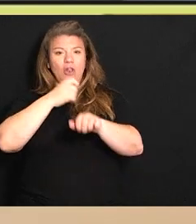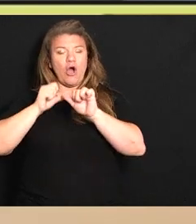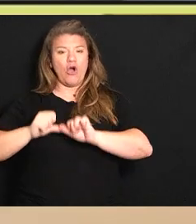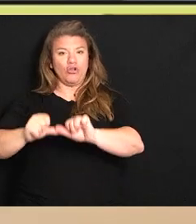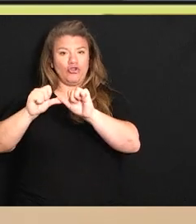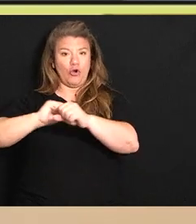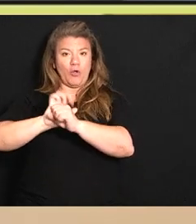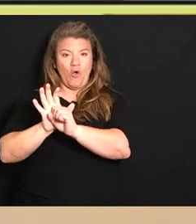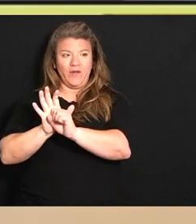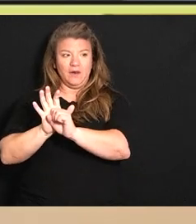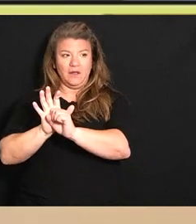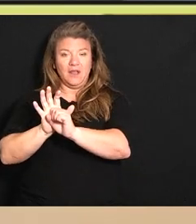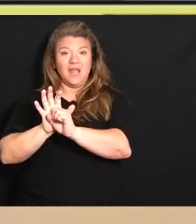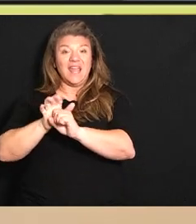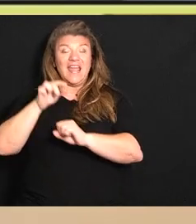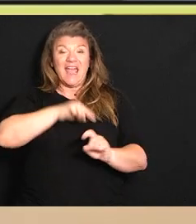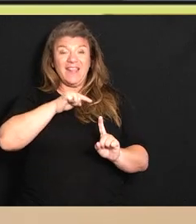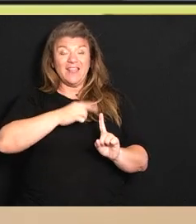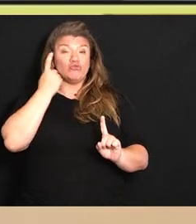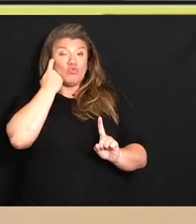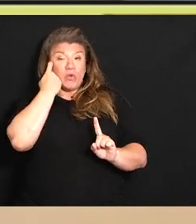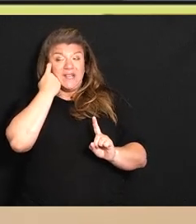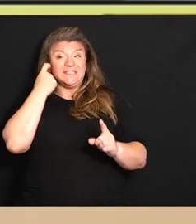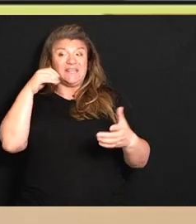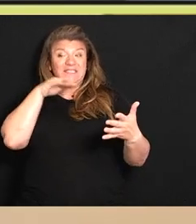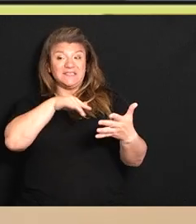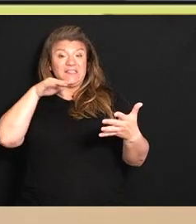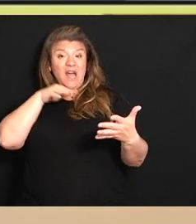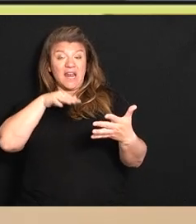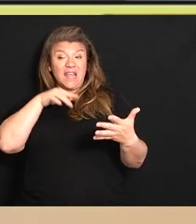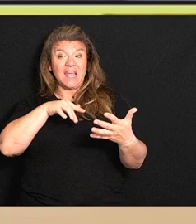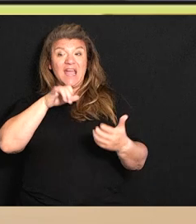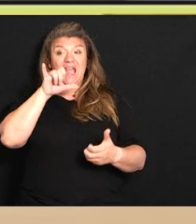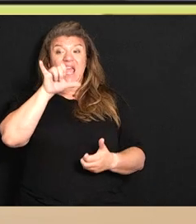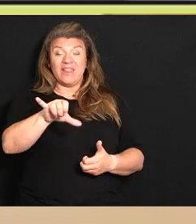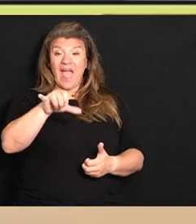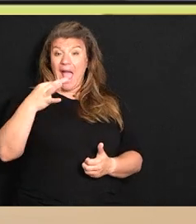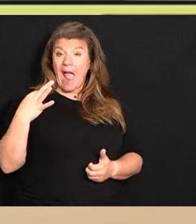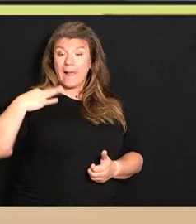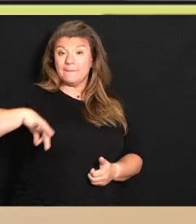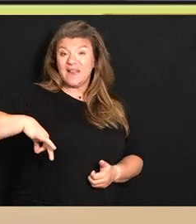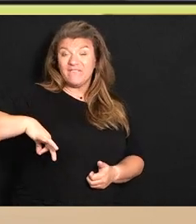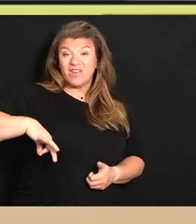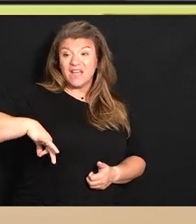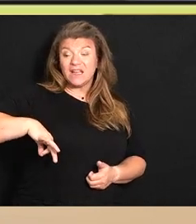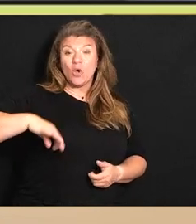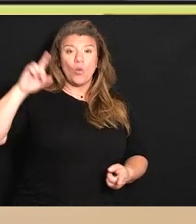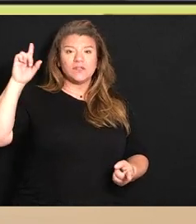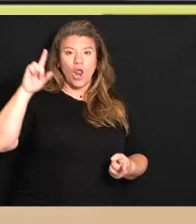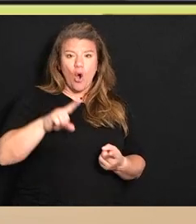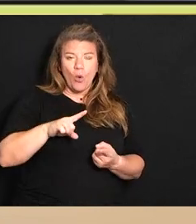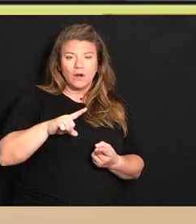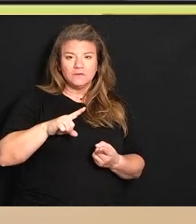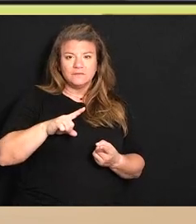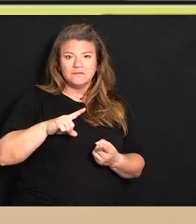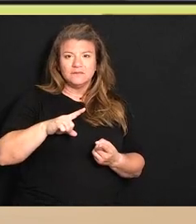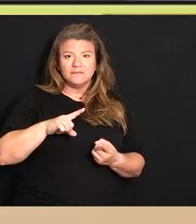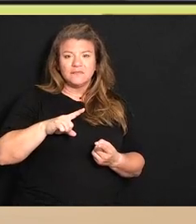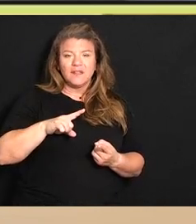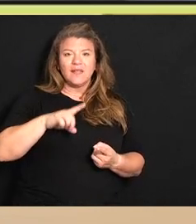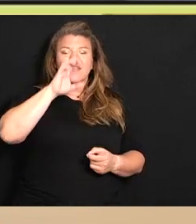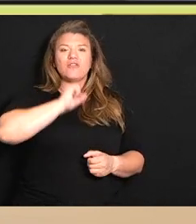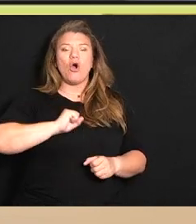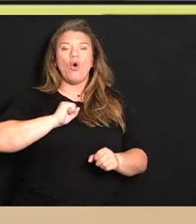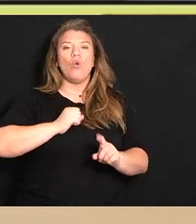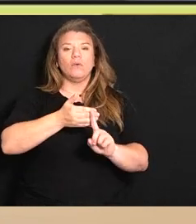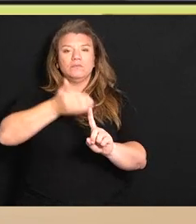findings in this recent study that benefit was lower than it was for previous